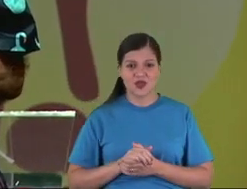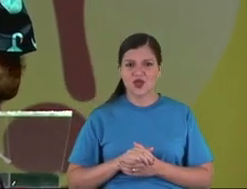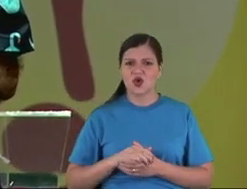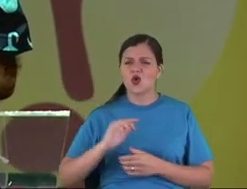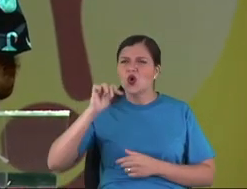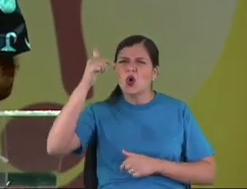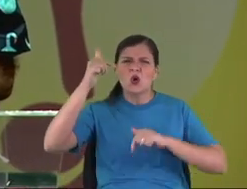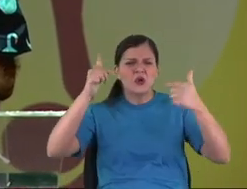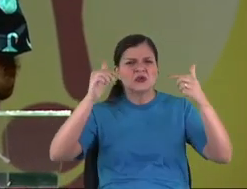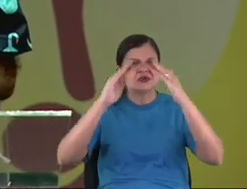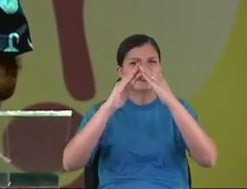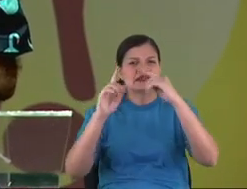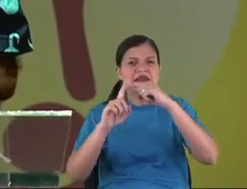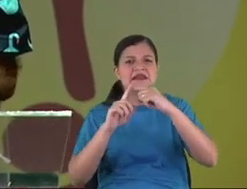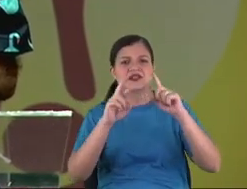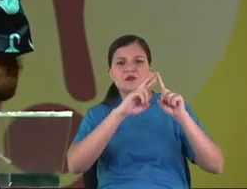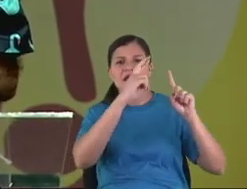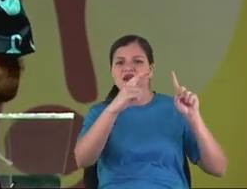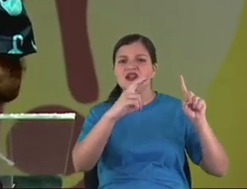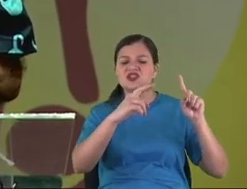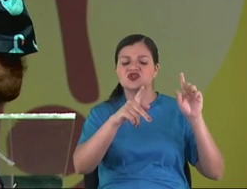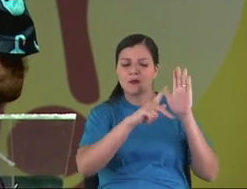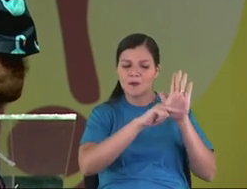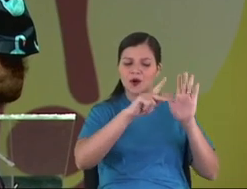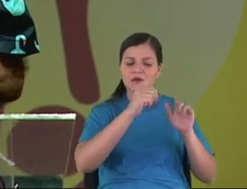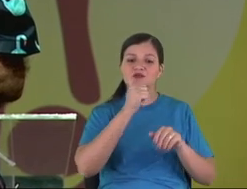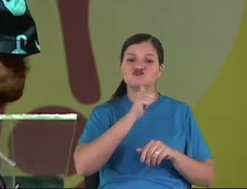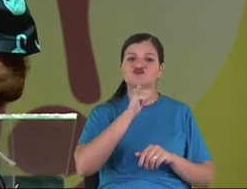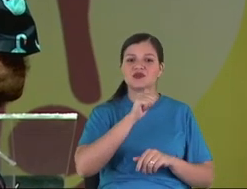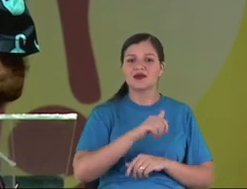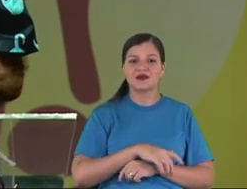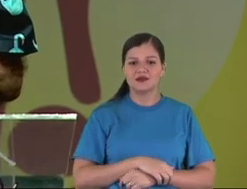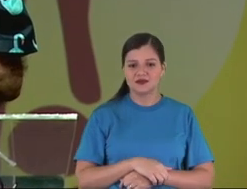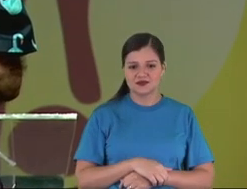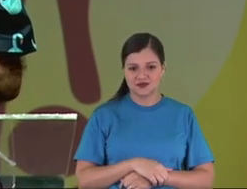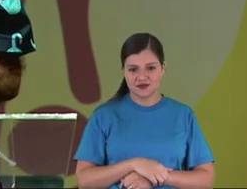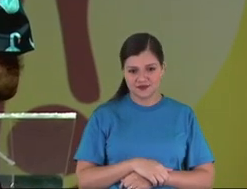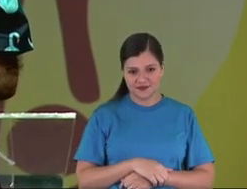A lot of church we have like a religion of women.